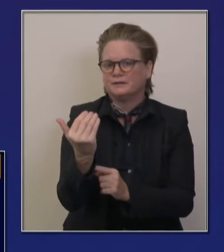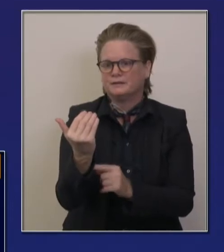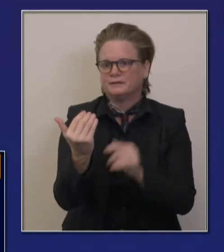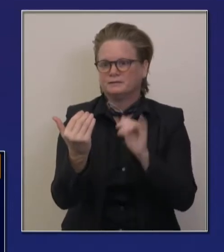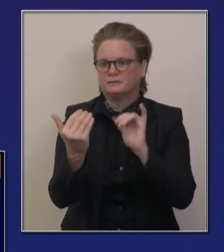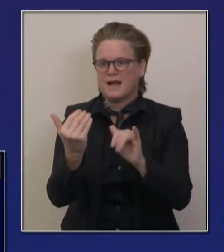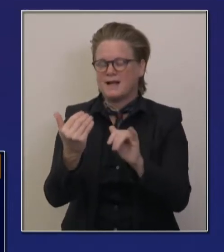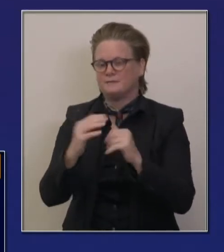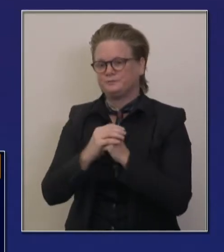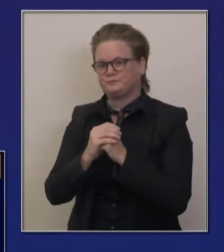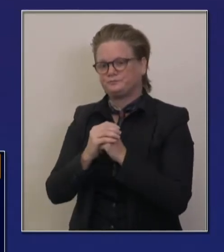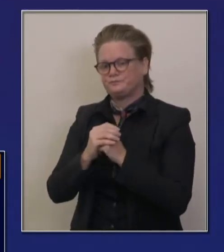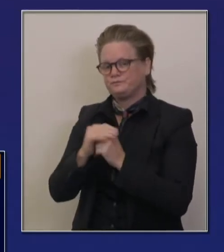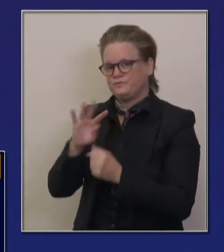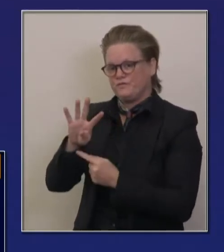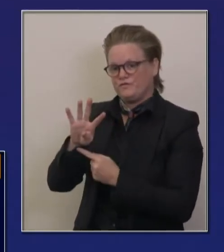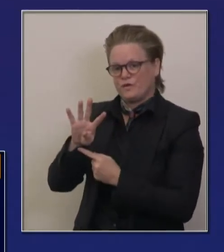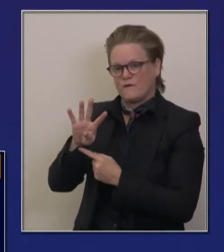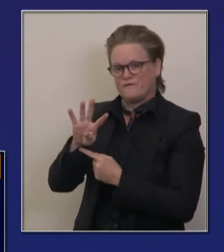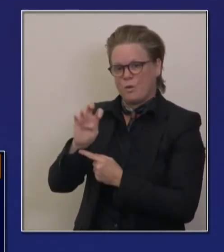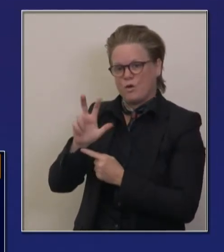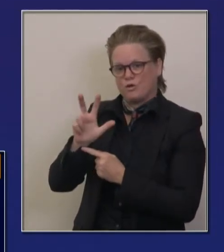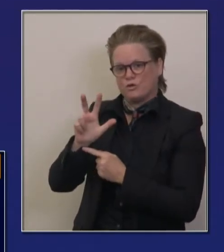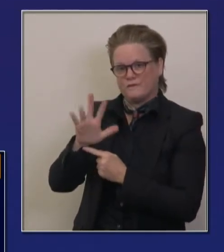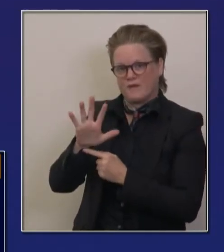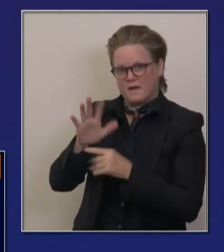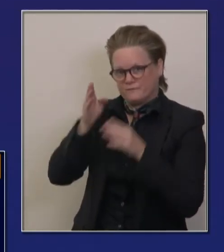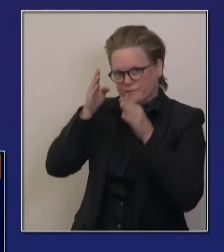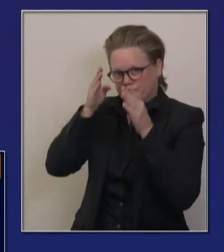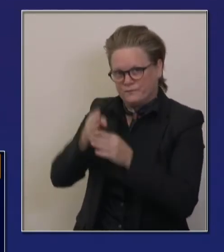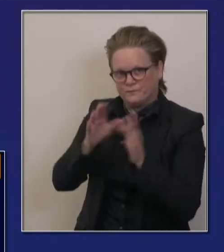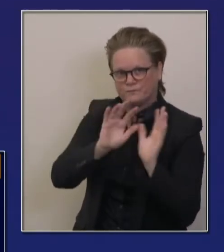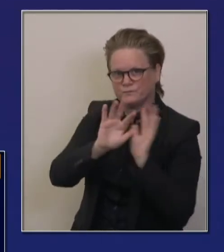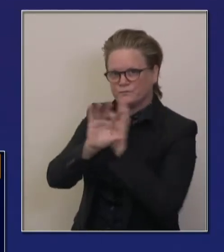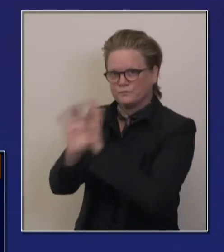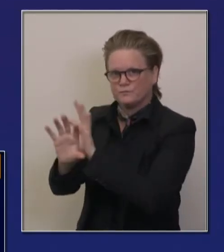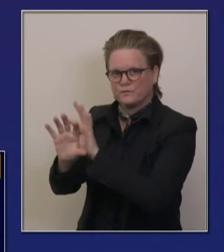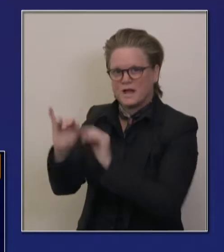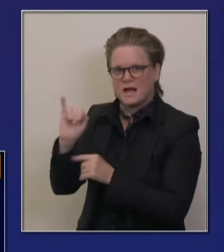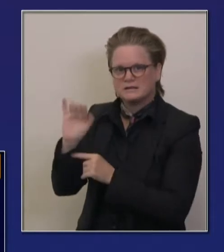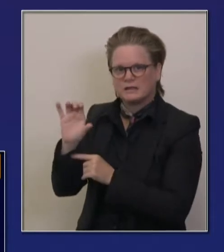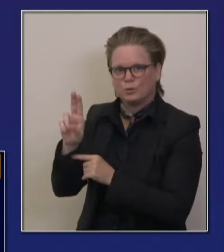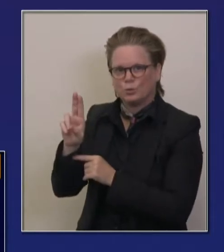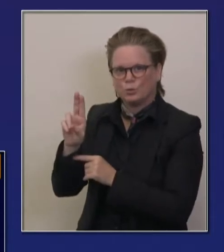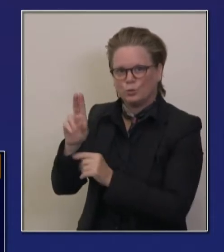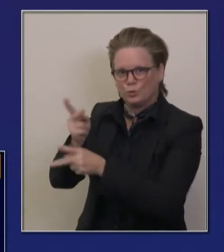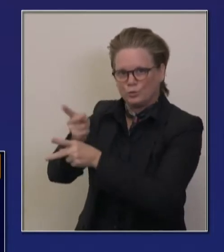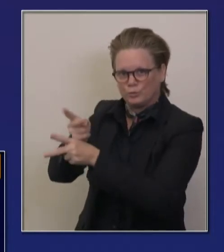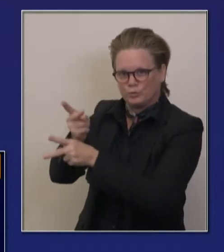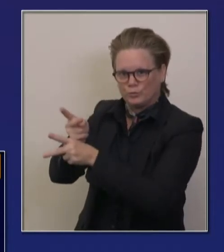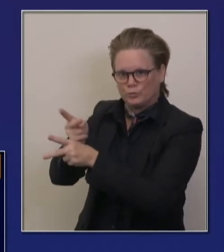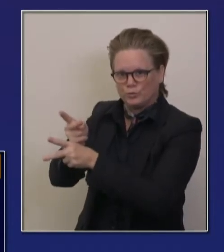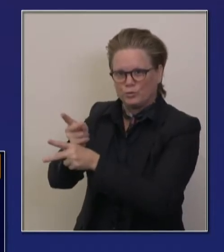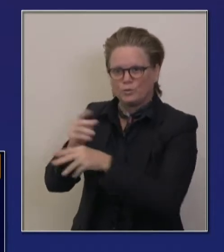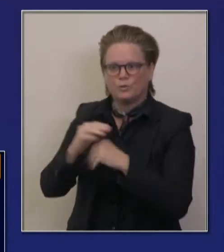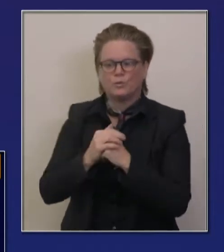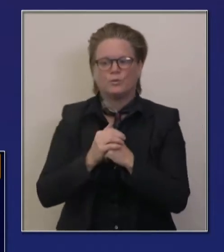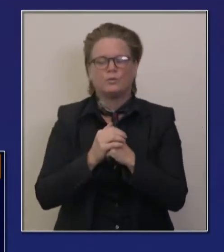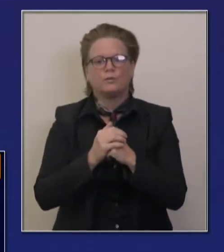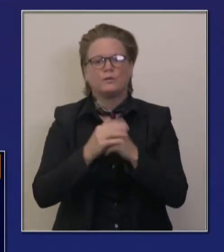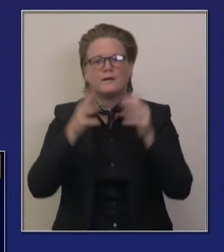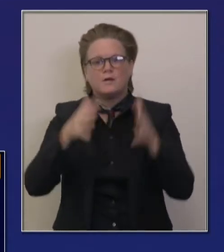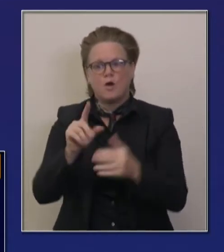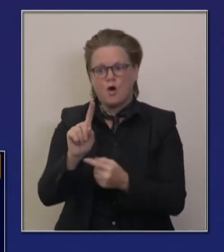ICU strike teams. And we have 150 LVNs, 150 CNAs, uh, to help with our skilled nursing or SNFs and